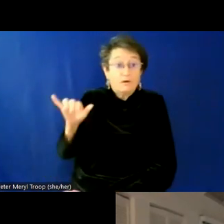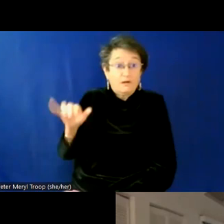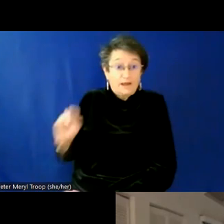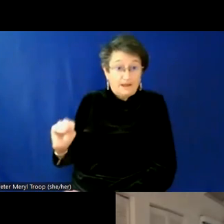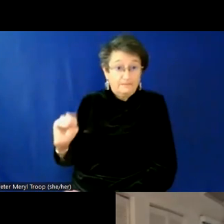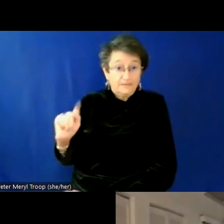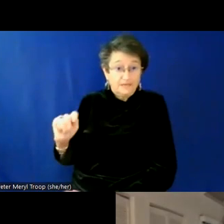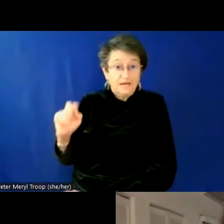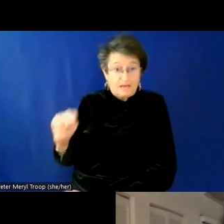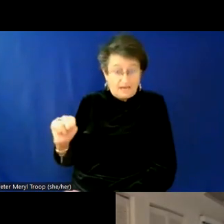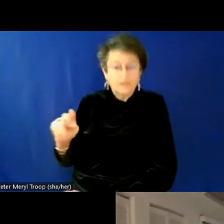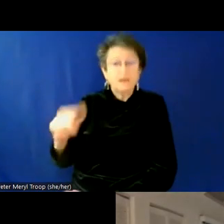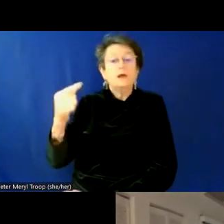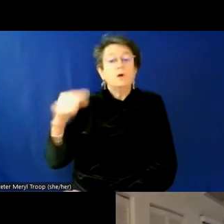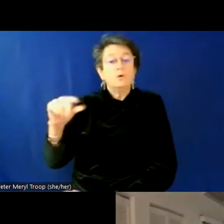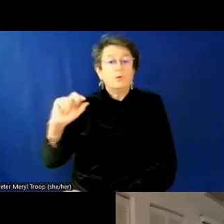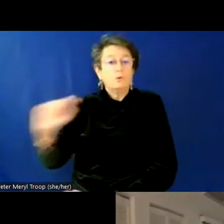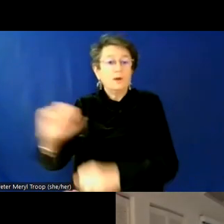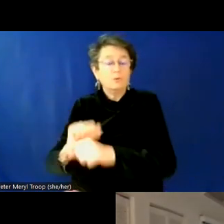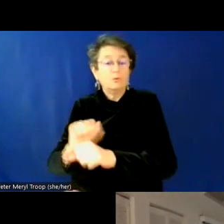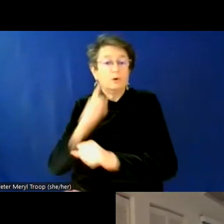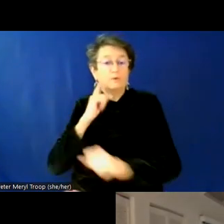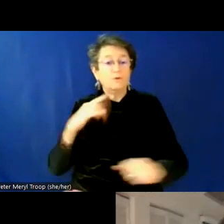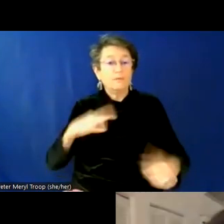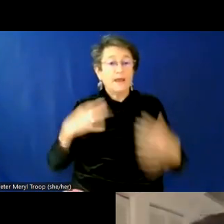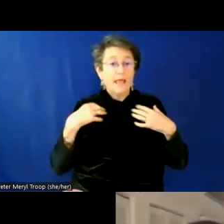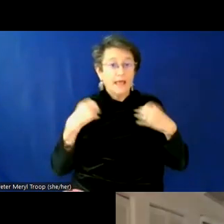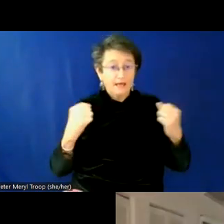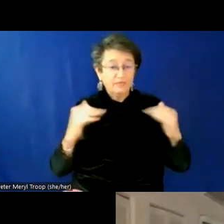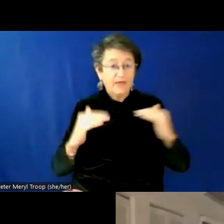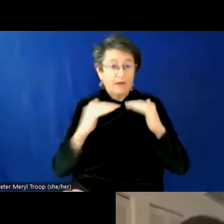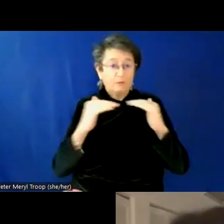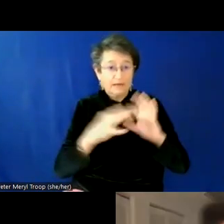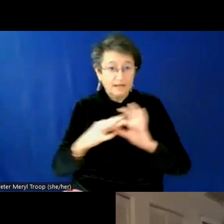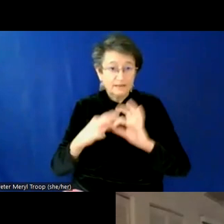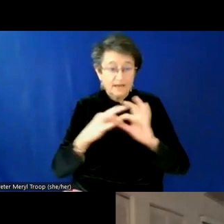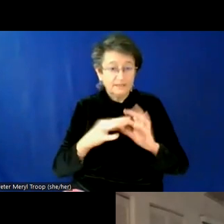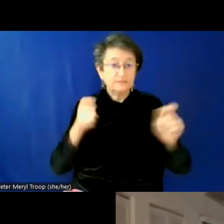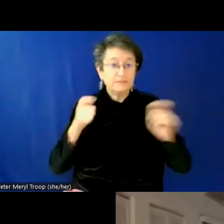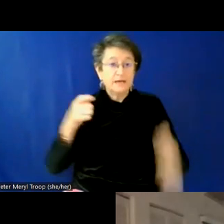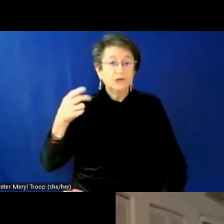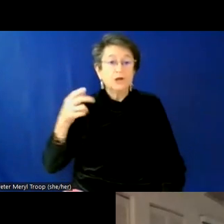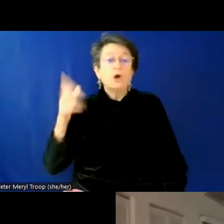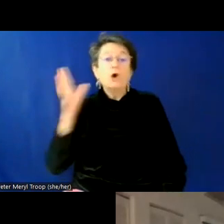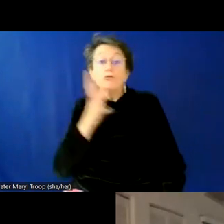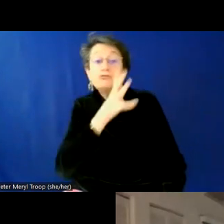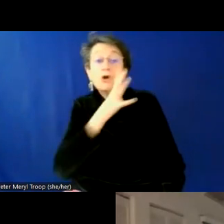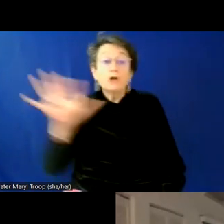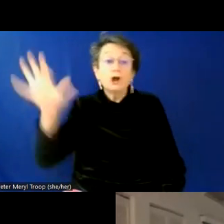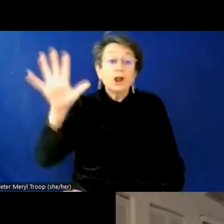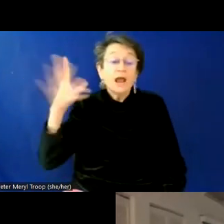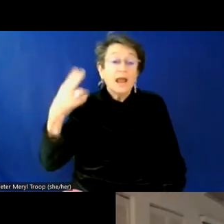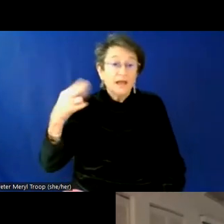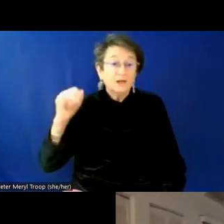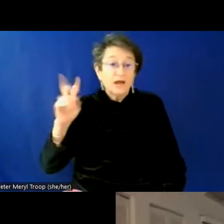including at the health equity alliance, managing a rural HIV testing program and building rural LGBTQ plus communities.